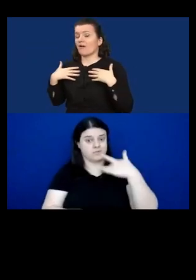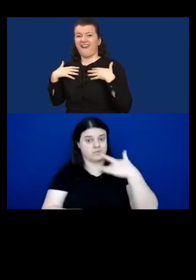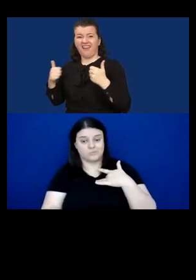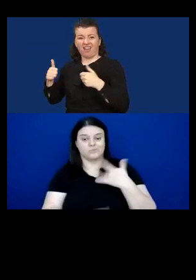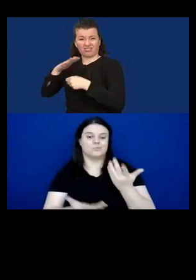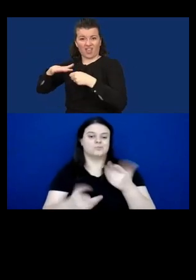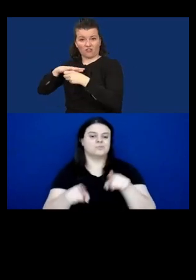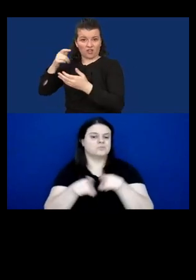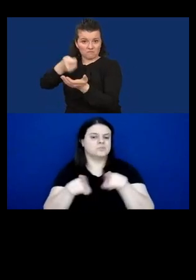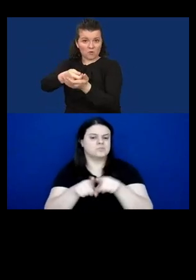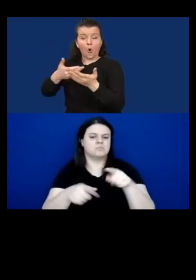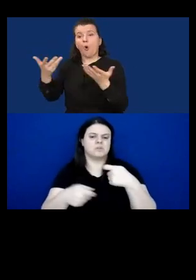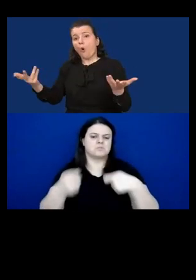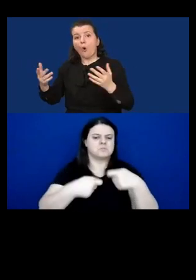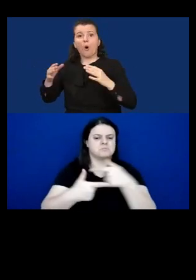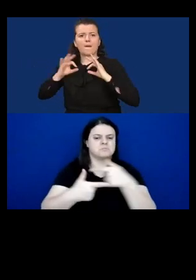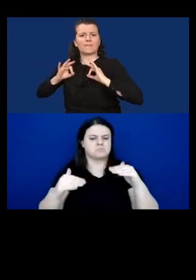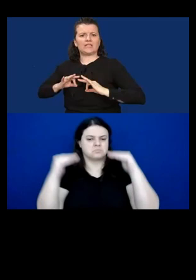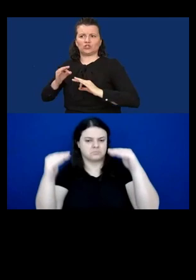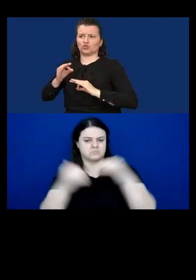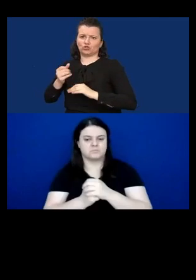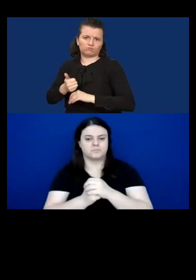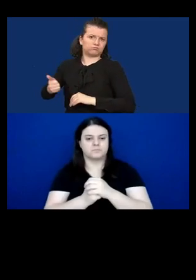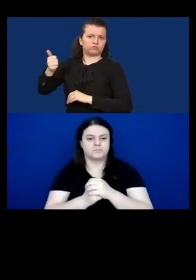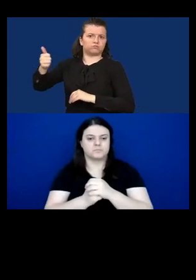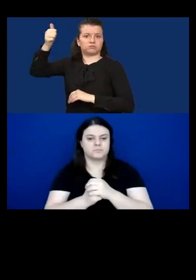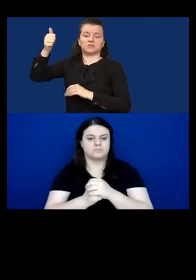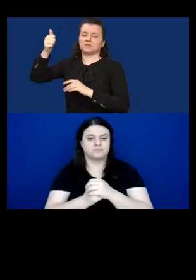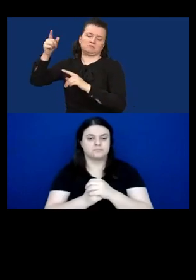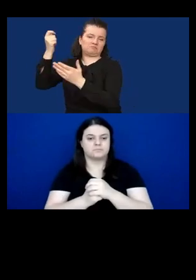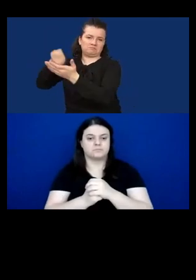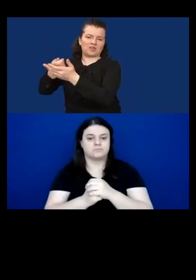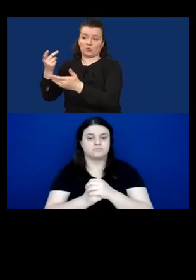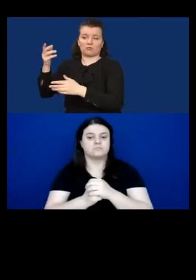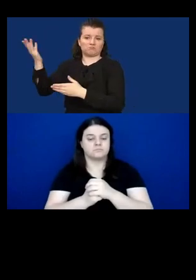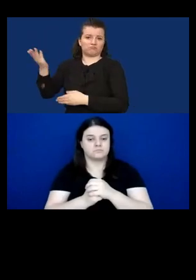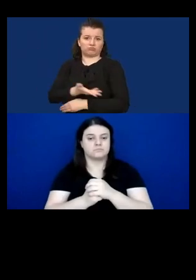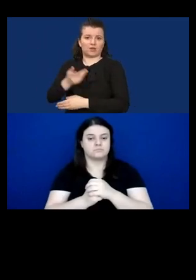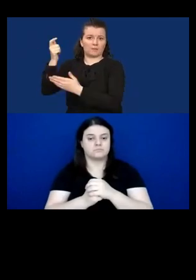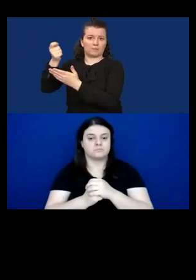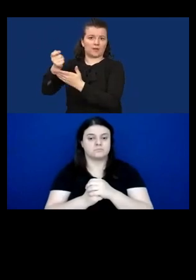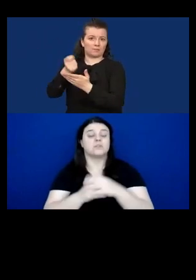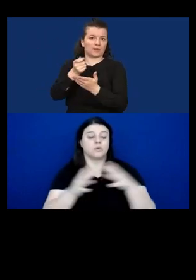authority or the Much is left to private initiative.